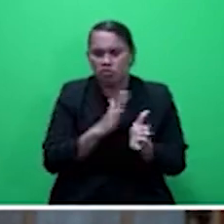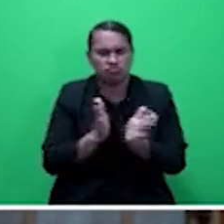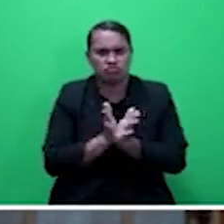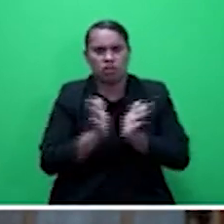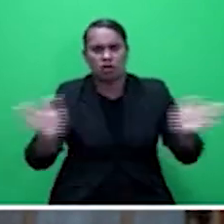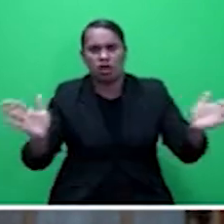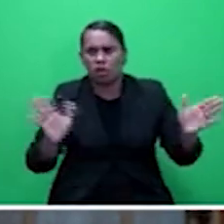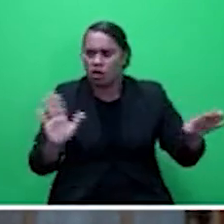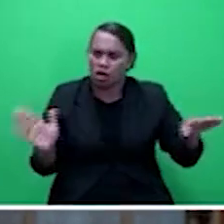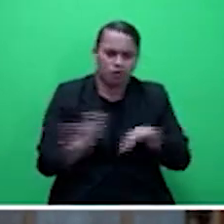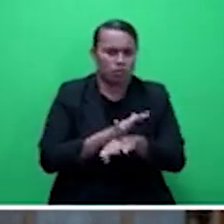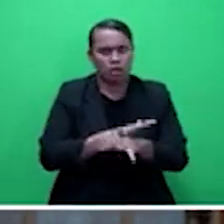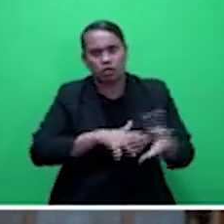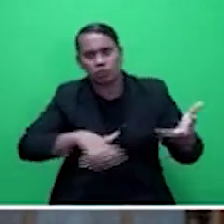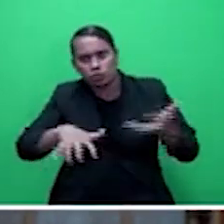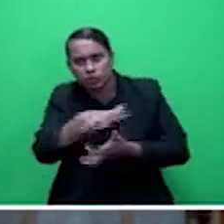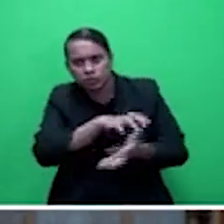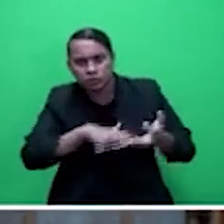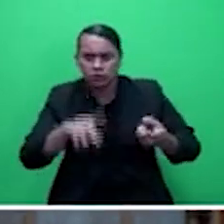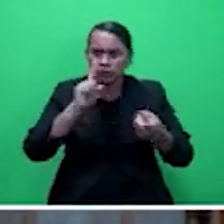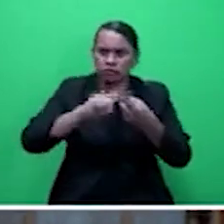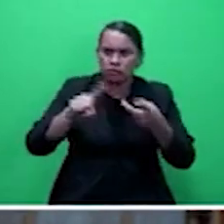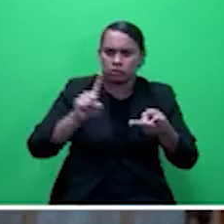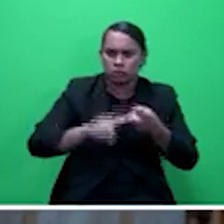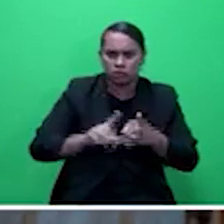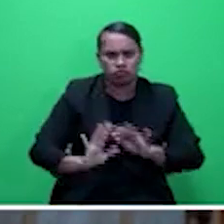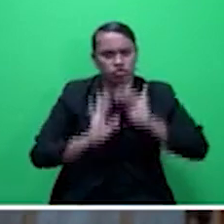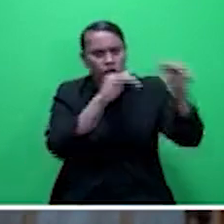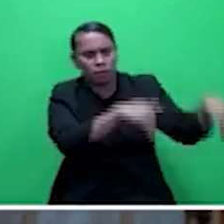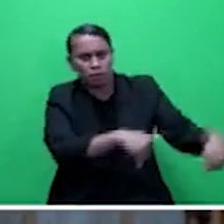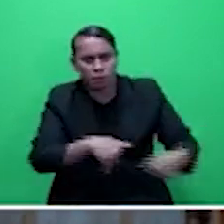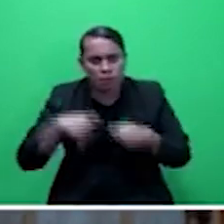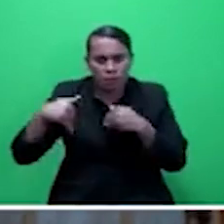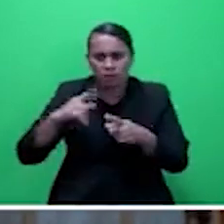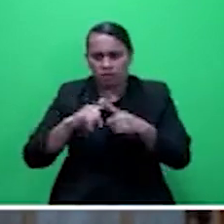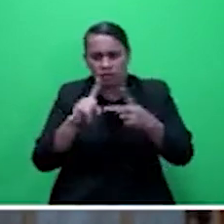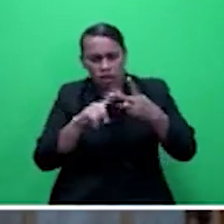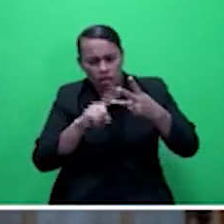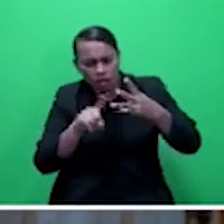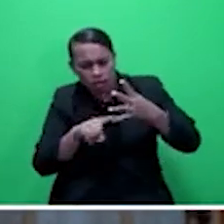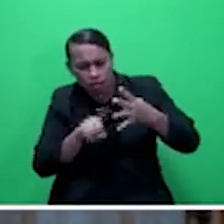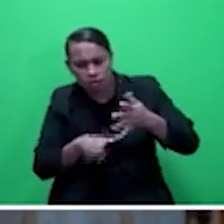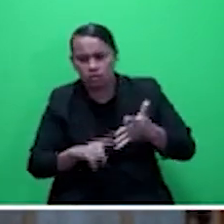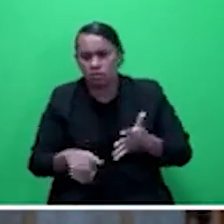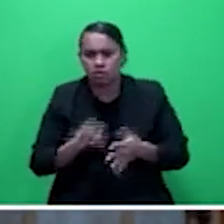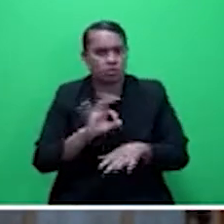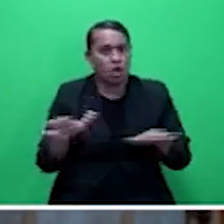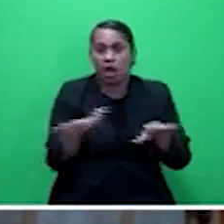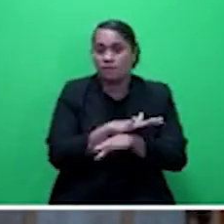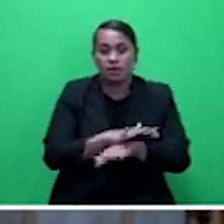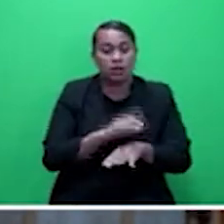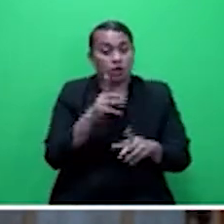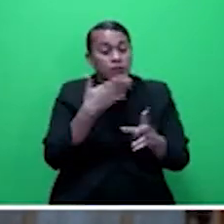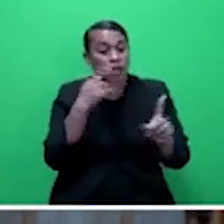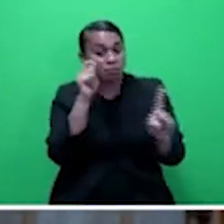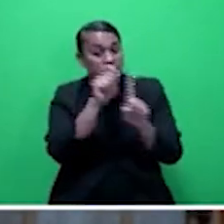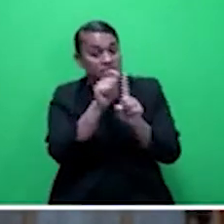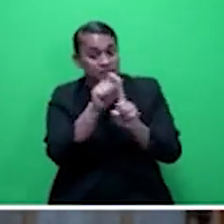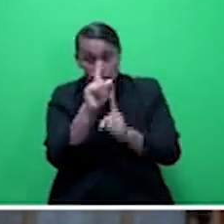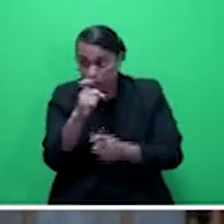cyclones and tsunamis. So, that is a good development, but again, which needs to be